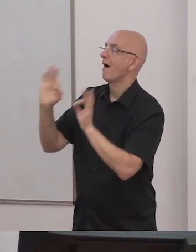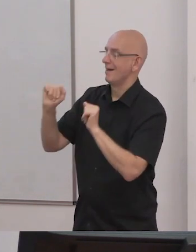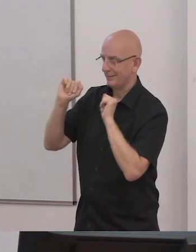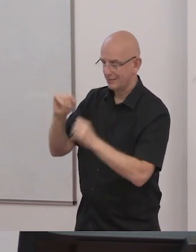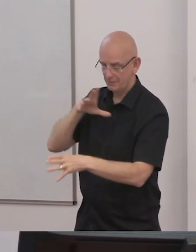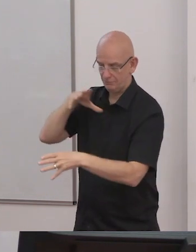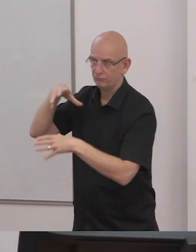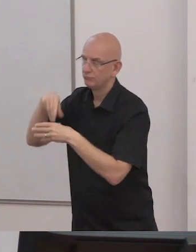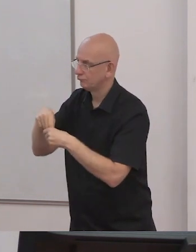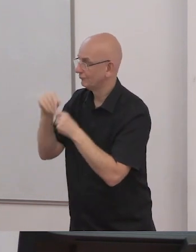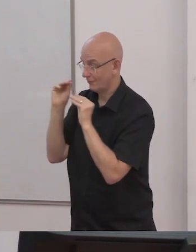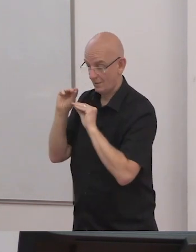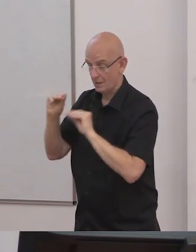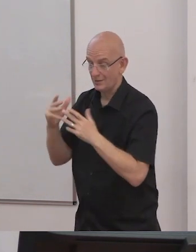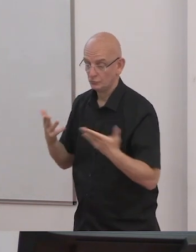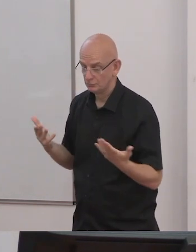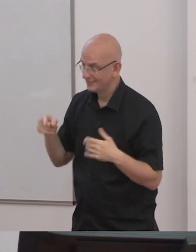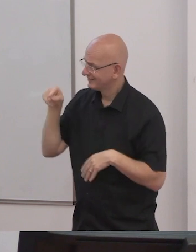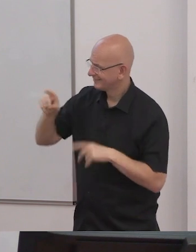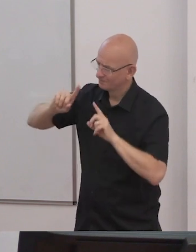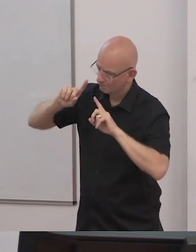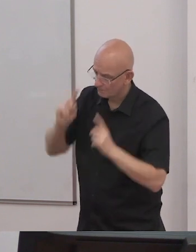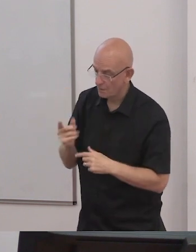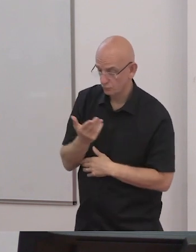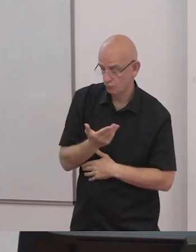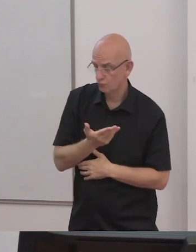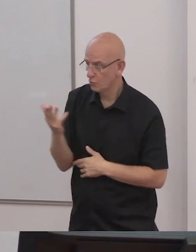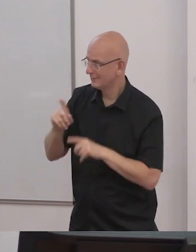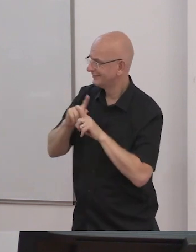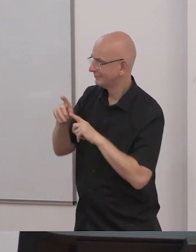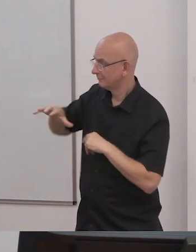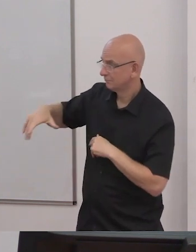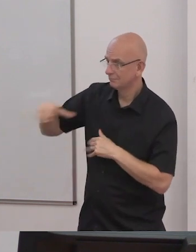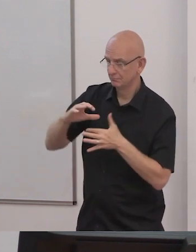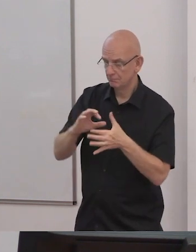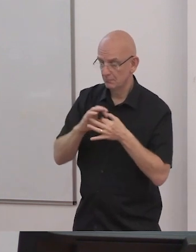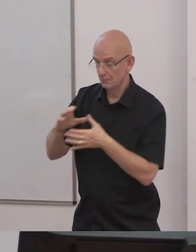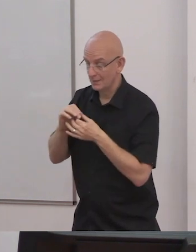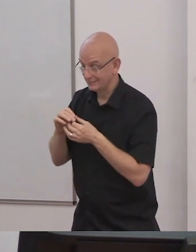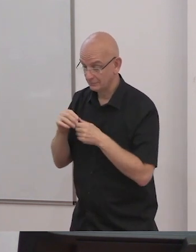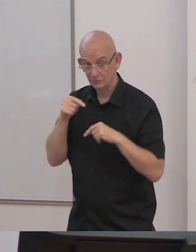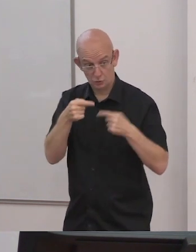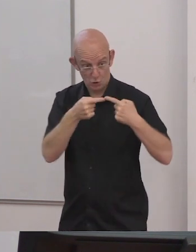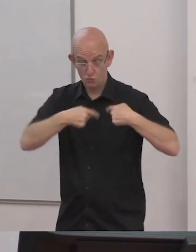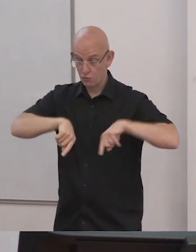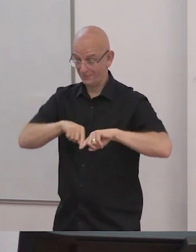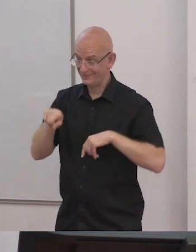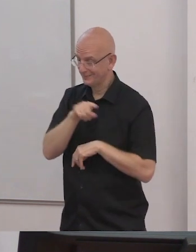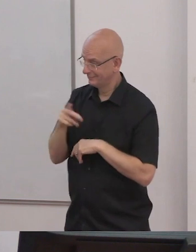The committee sees segregated education of students with disabilities